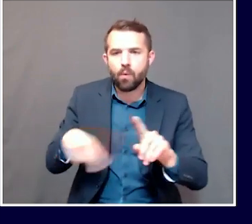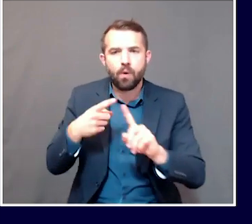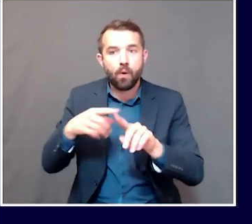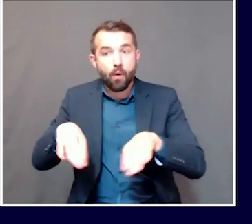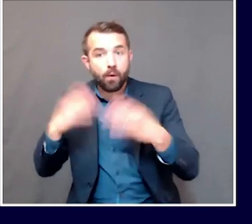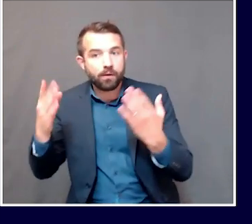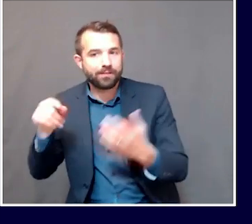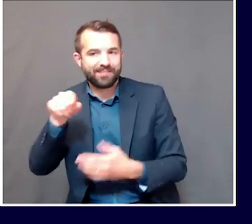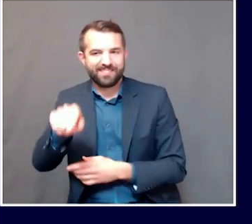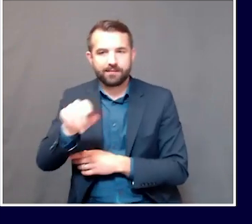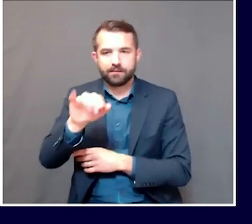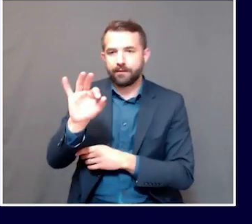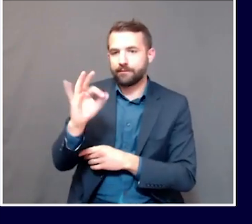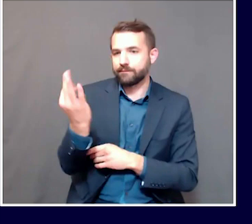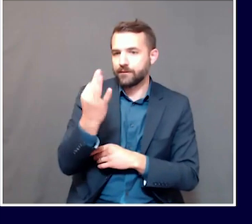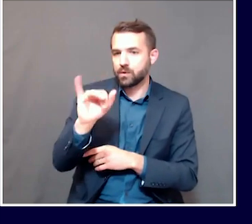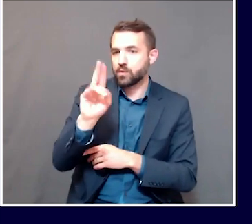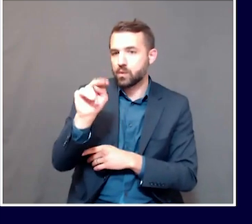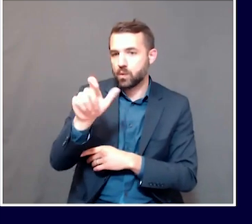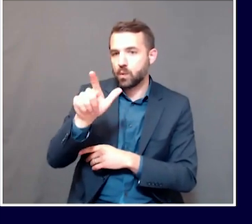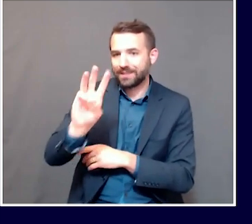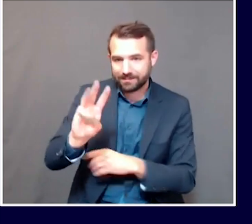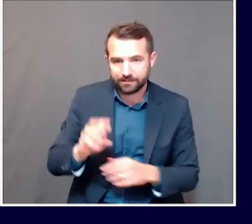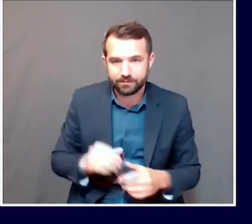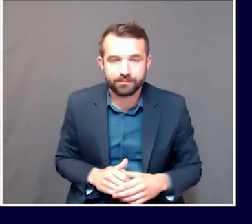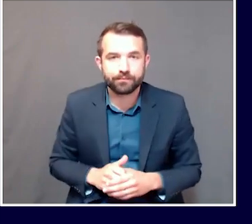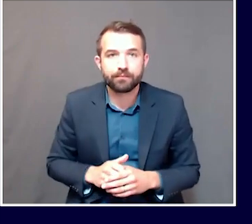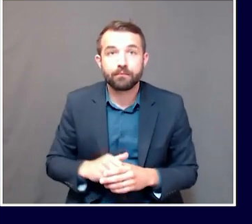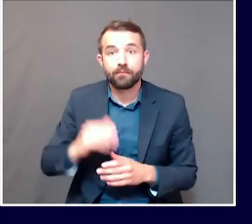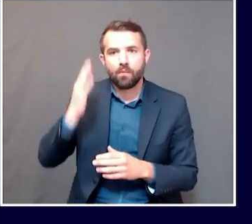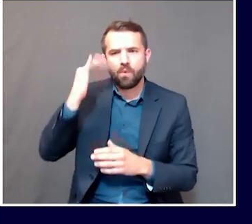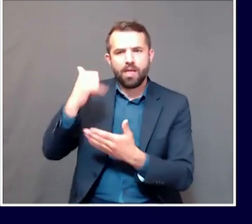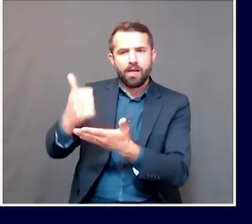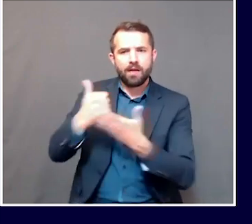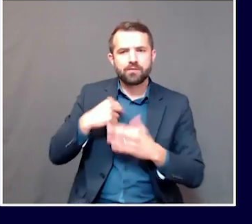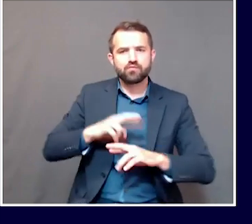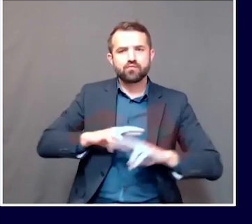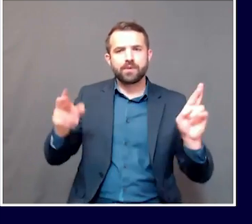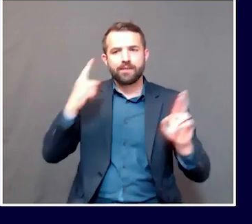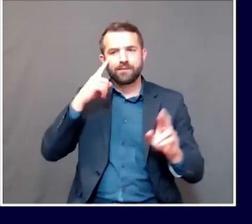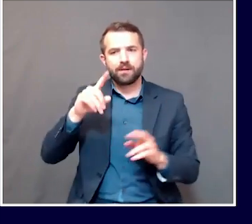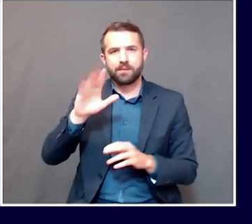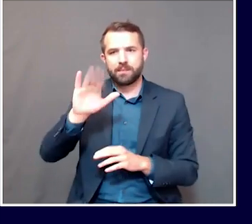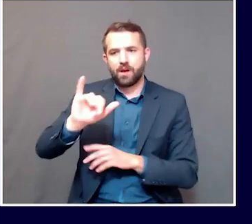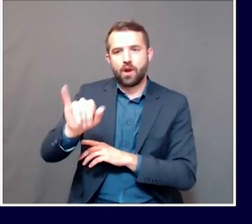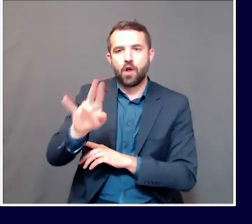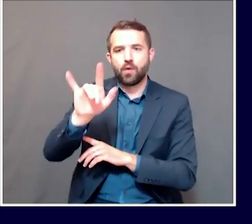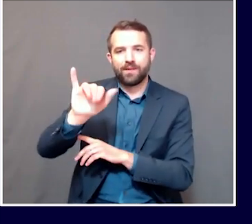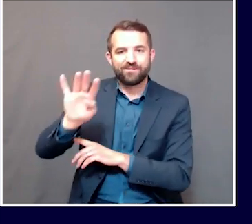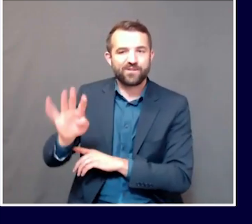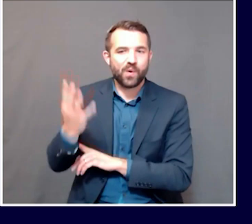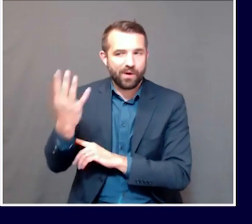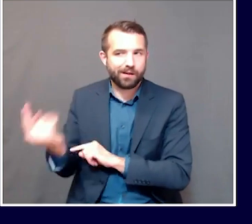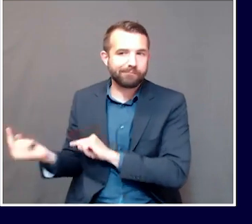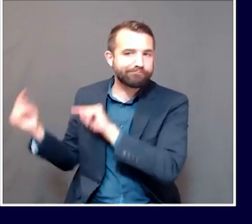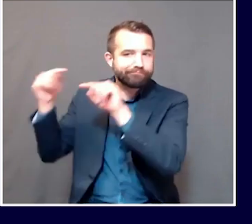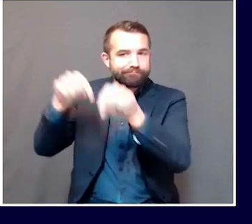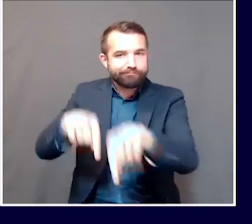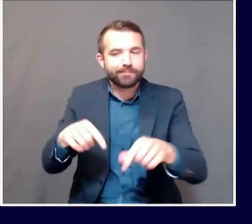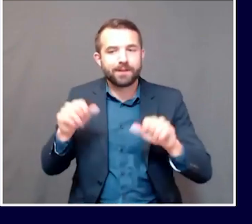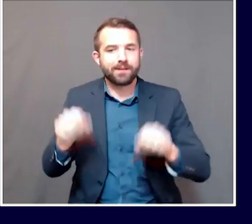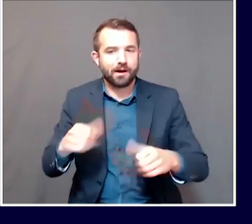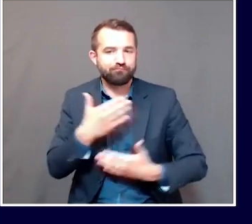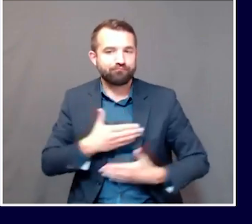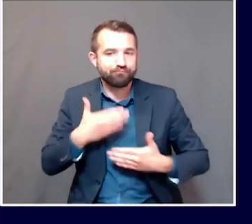tourism season leading up to the July 4th holiday. Per the announcement on Monday, residents